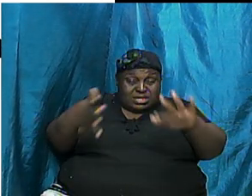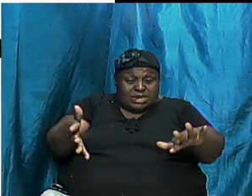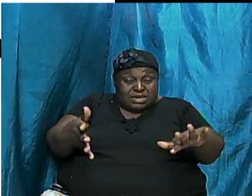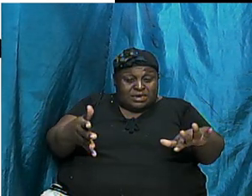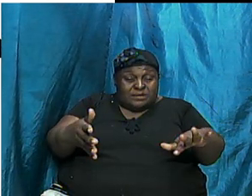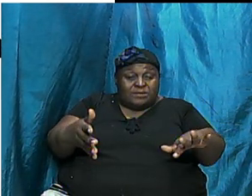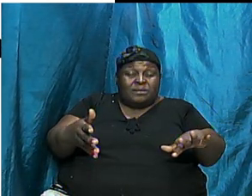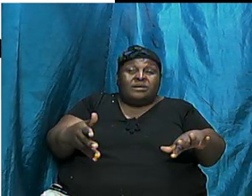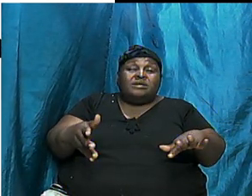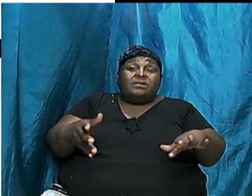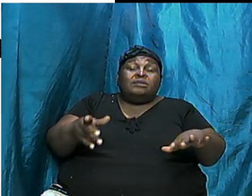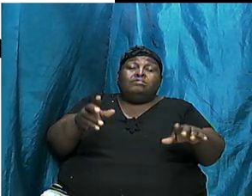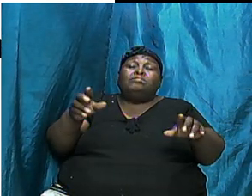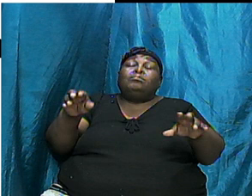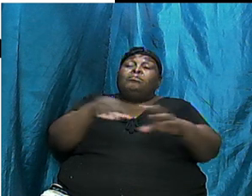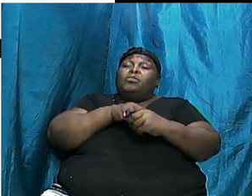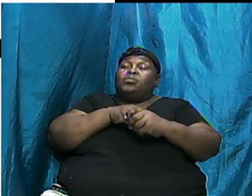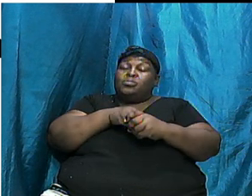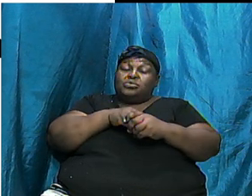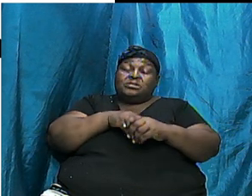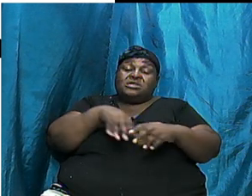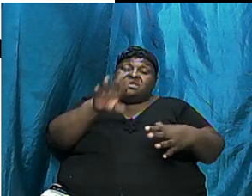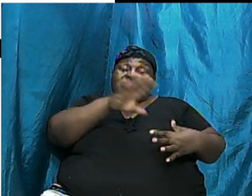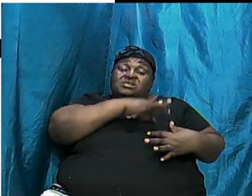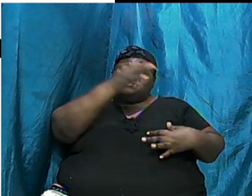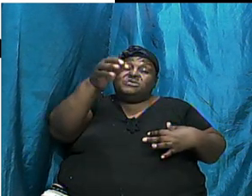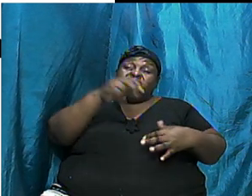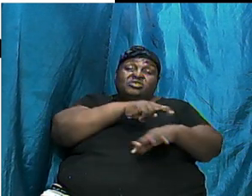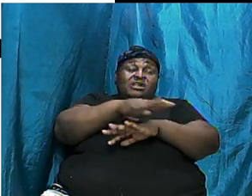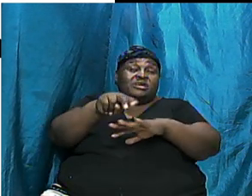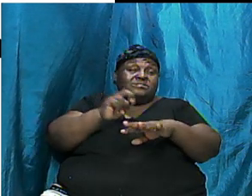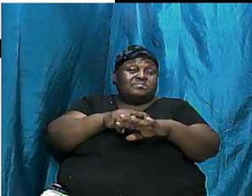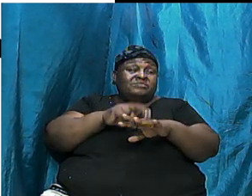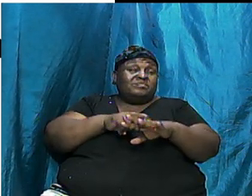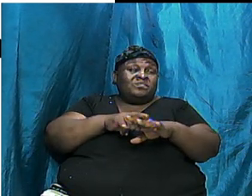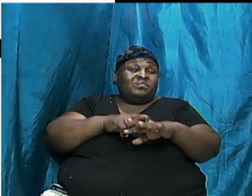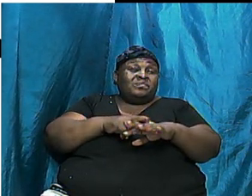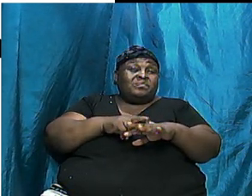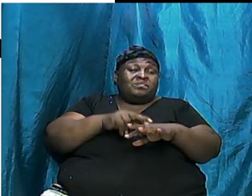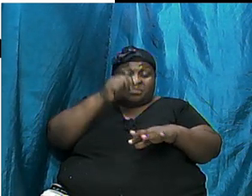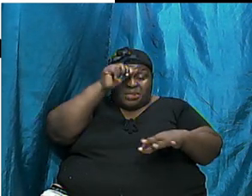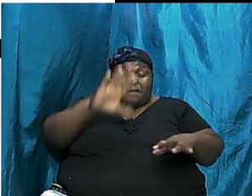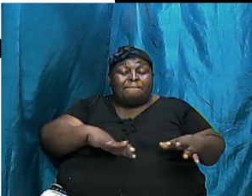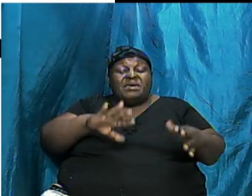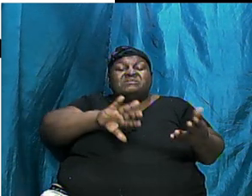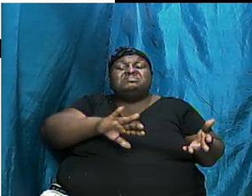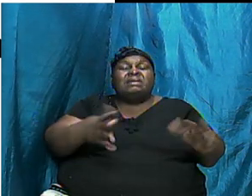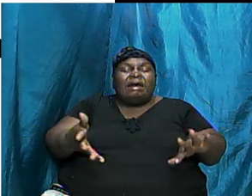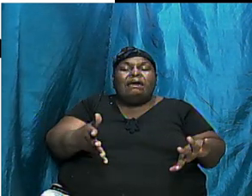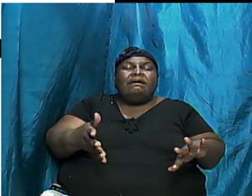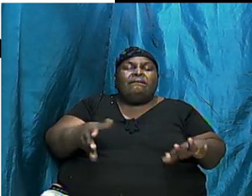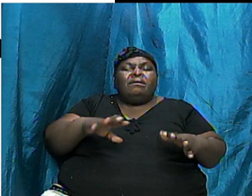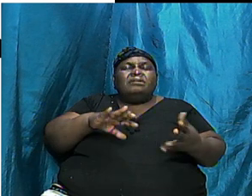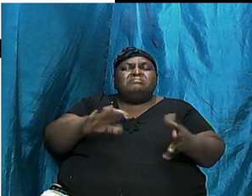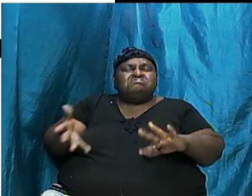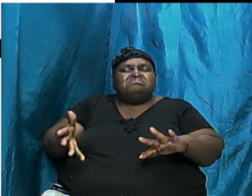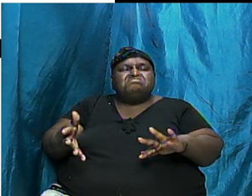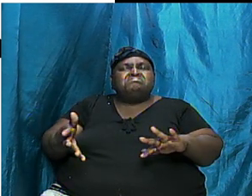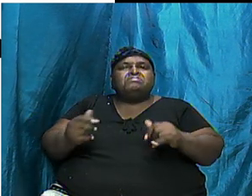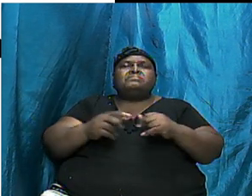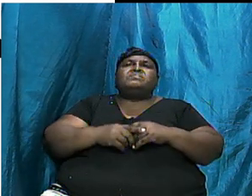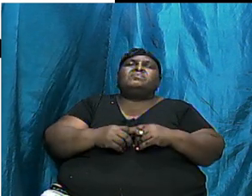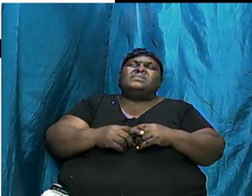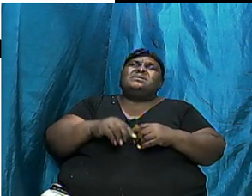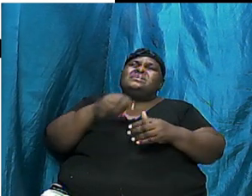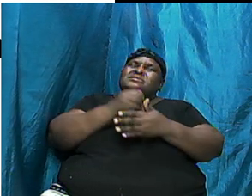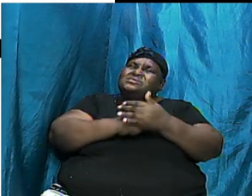both spiritually and physically. So coming down the line, men died. They died. They died. They But then